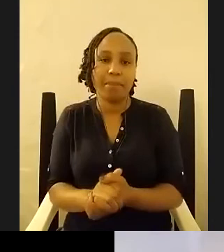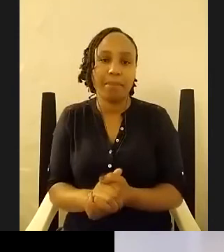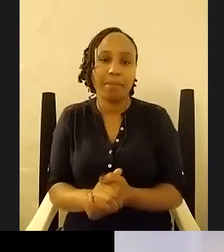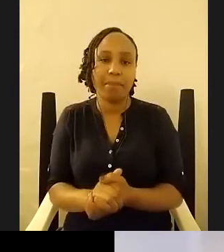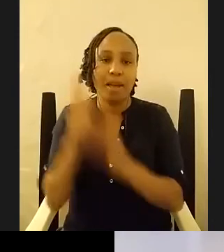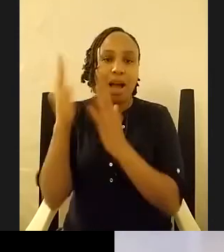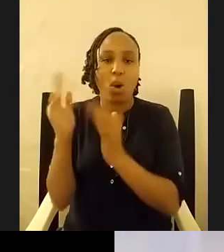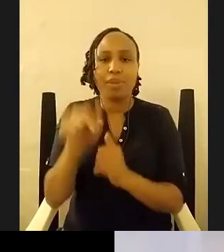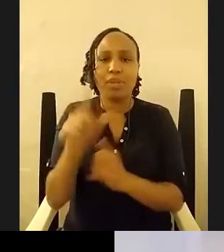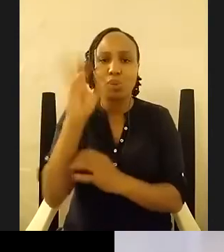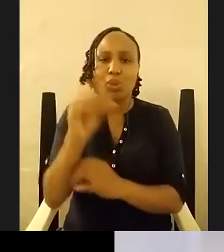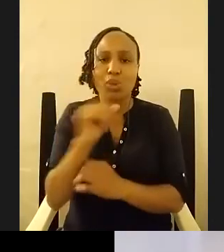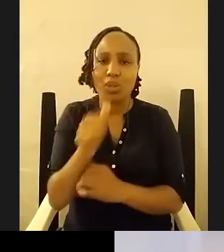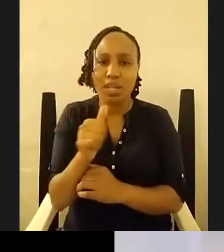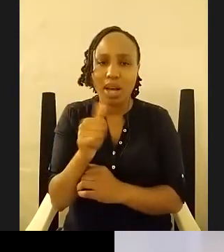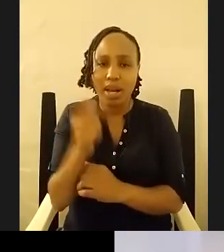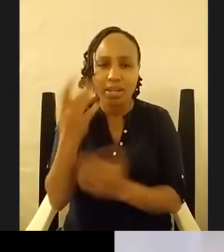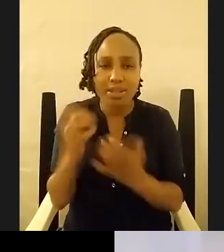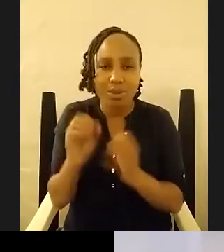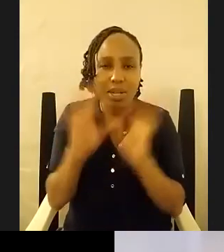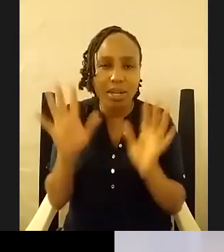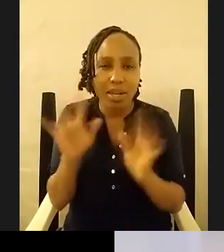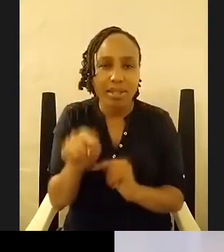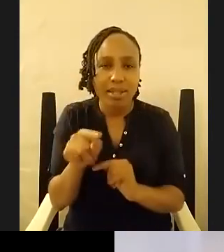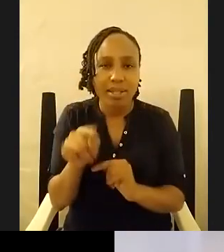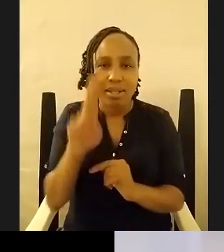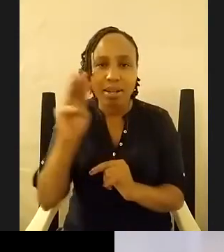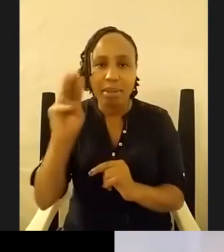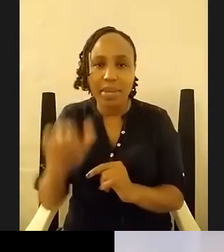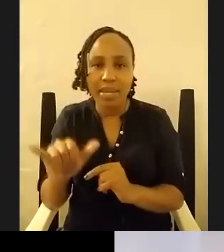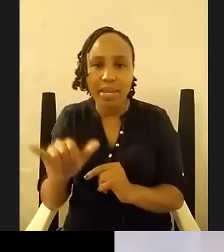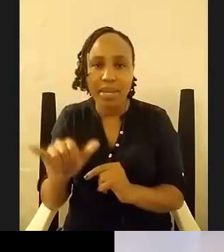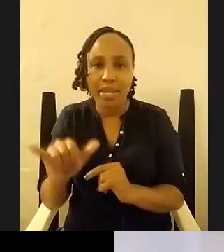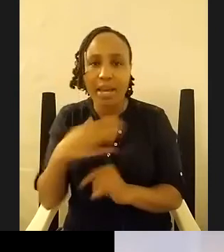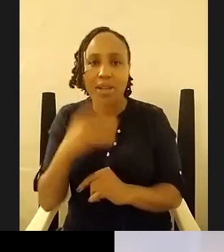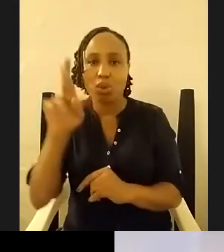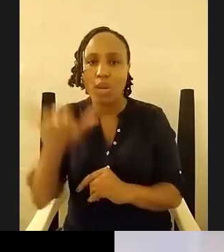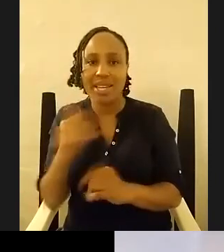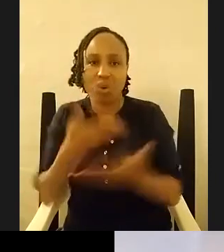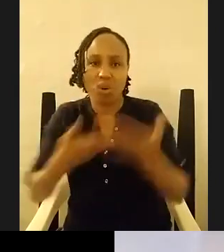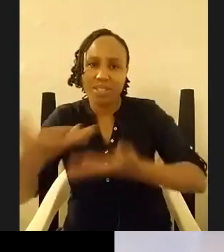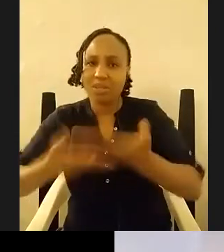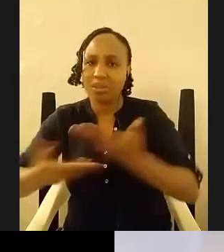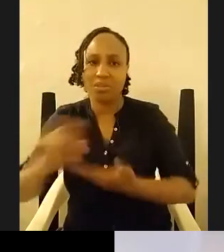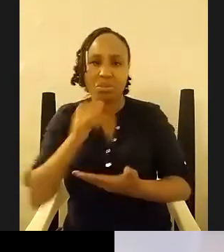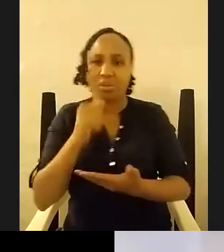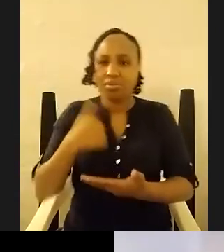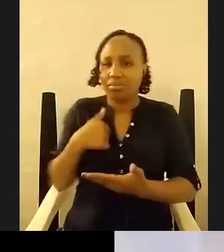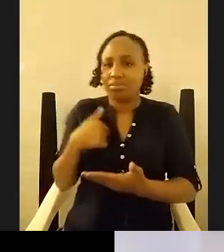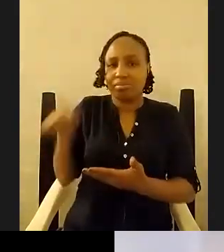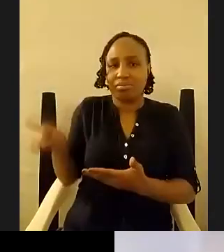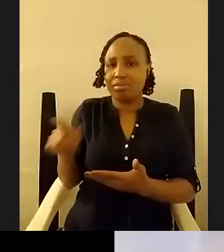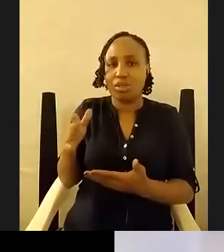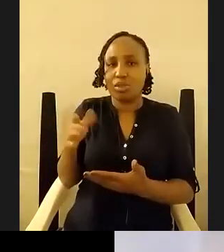clear this this was remy and troy in conversation not just uh about me but about choice of troy my brother thanks for making the time in